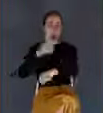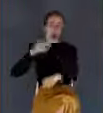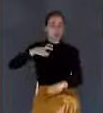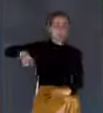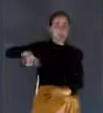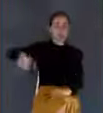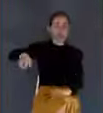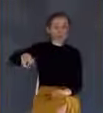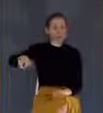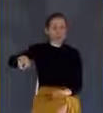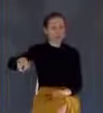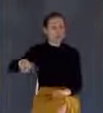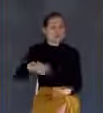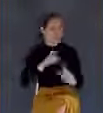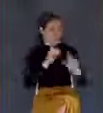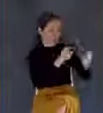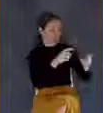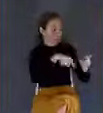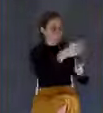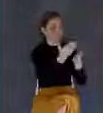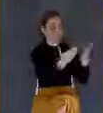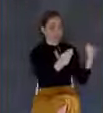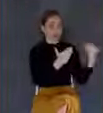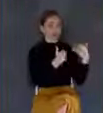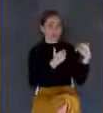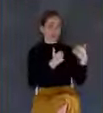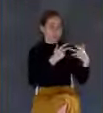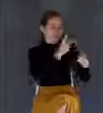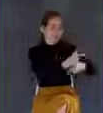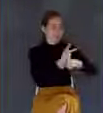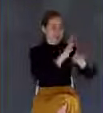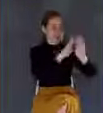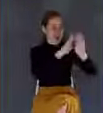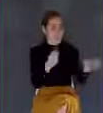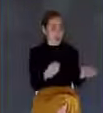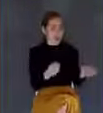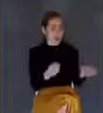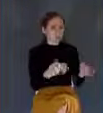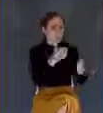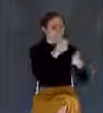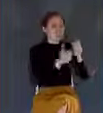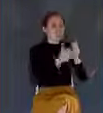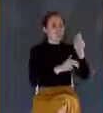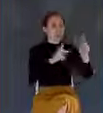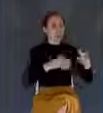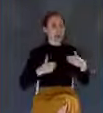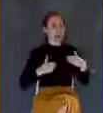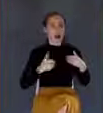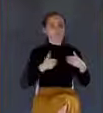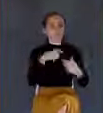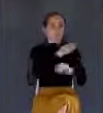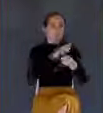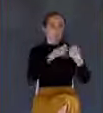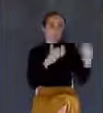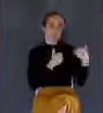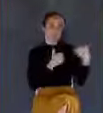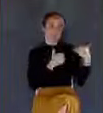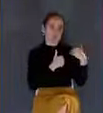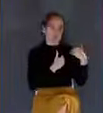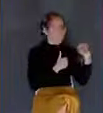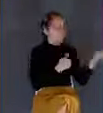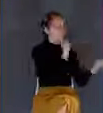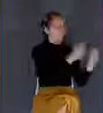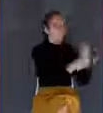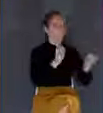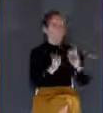charge. They each have their own responsibilities. They've been given to them by the master. We see that. Look in